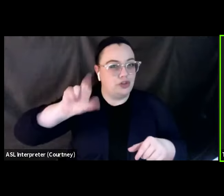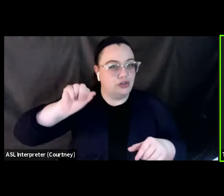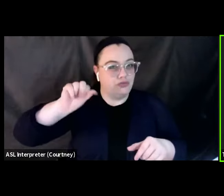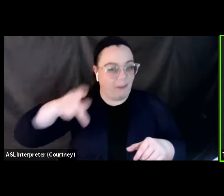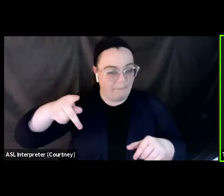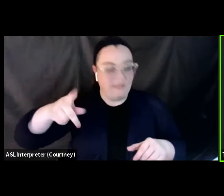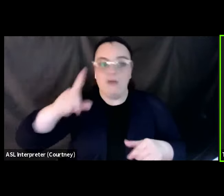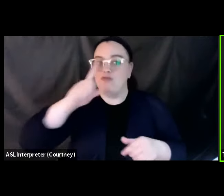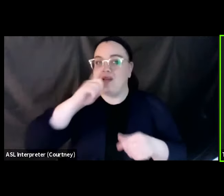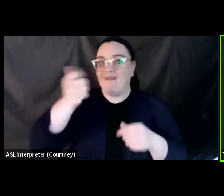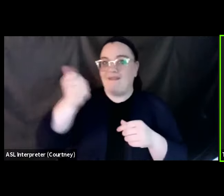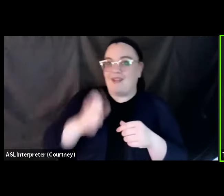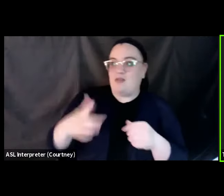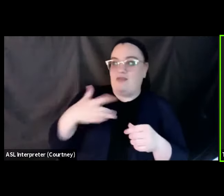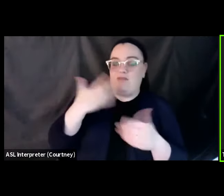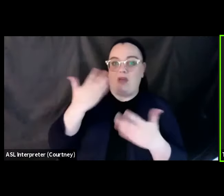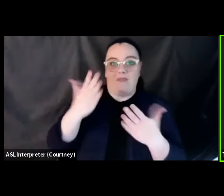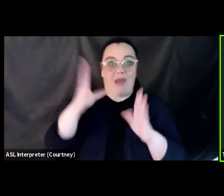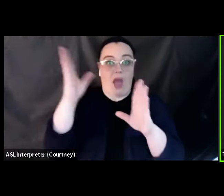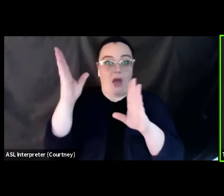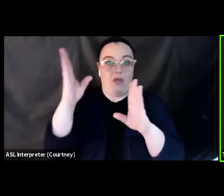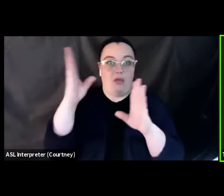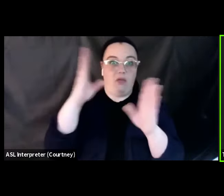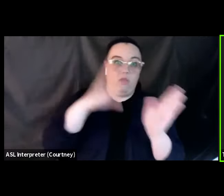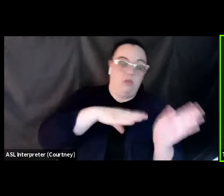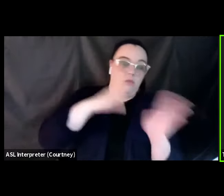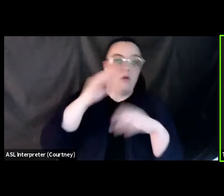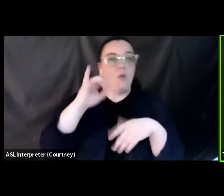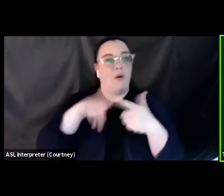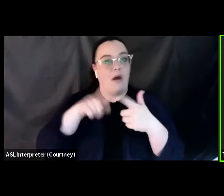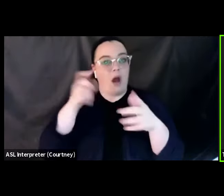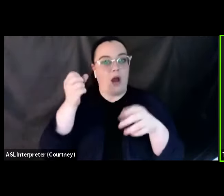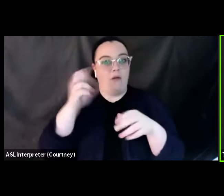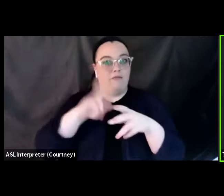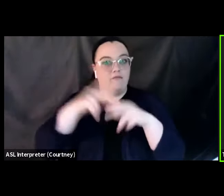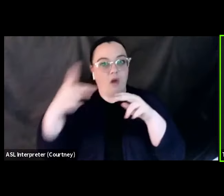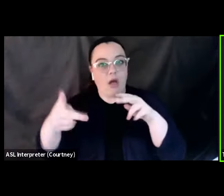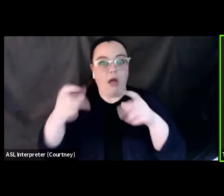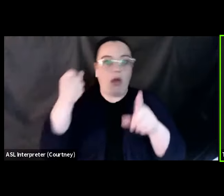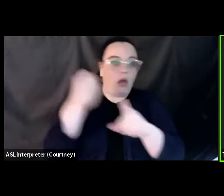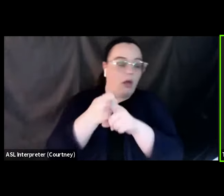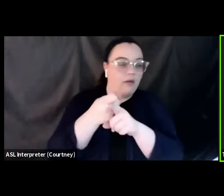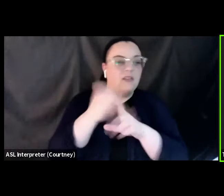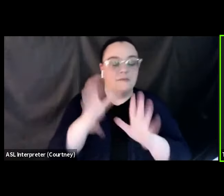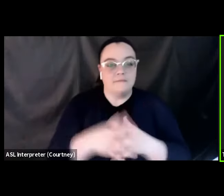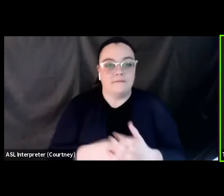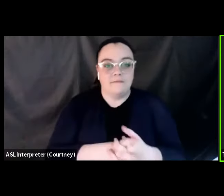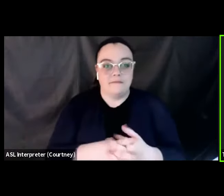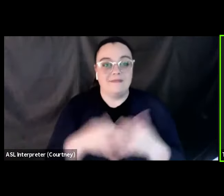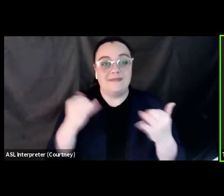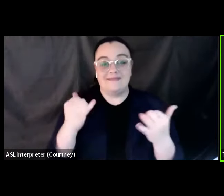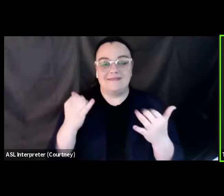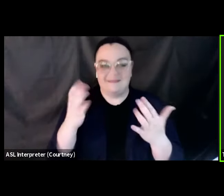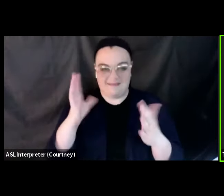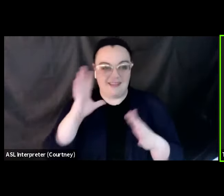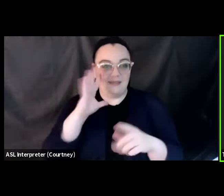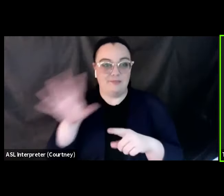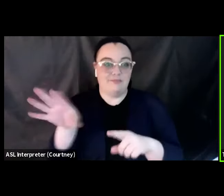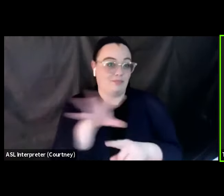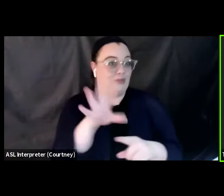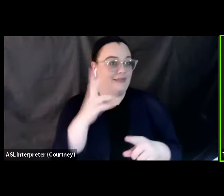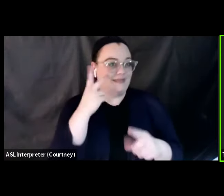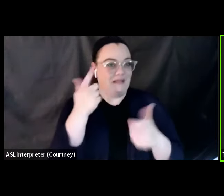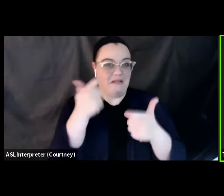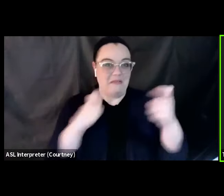turn into projectiles. It's important to secure those. So I'm going to turn the camera over here. So that way I can show you guys inside the big shaker